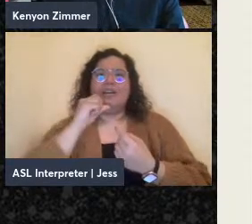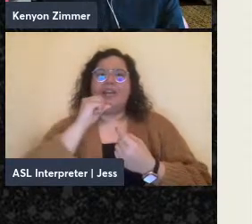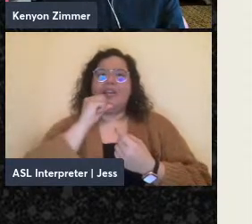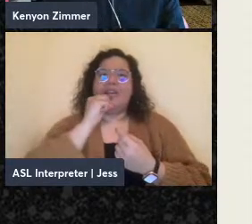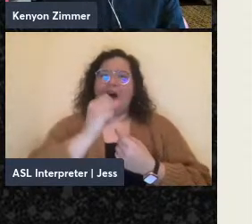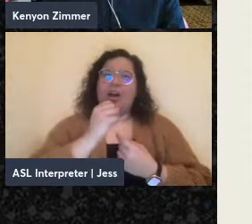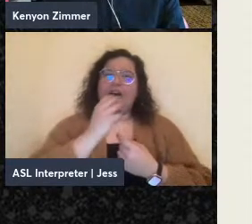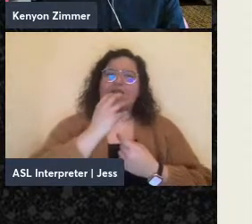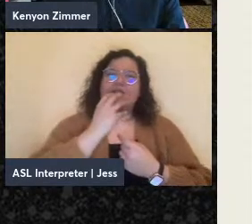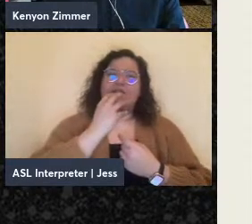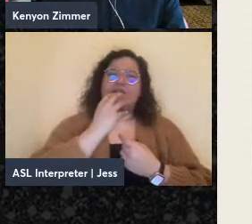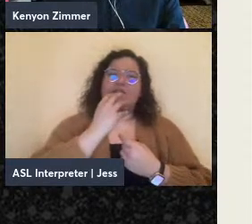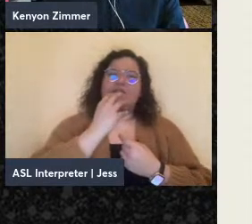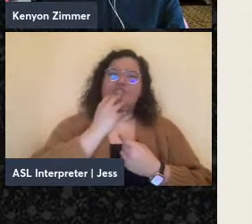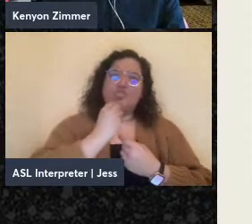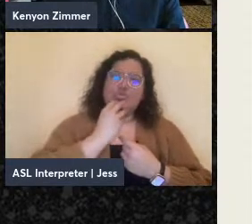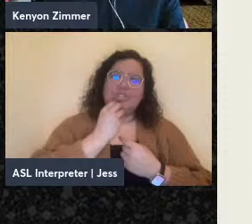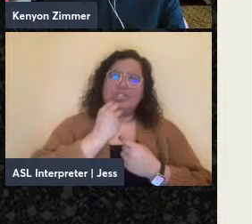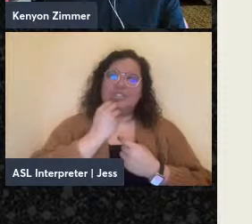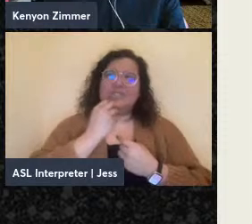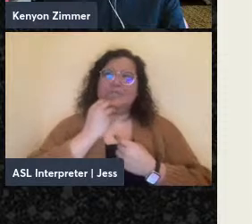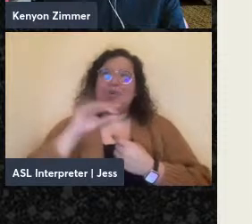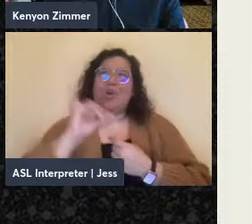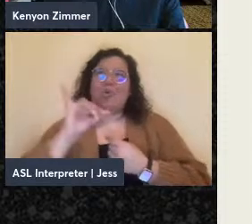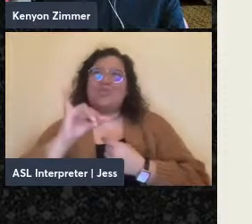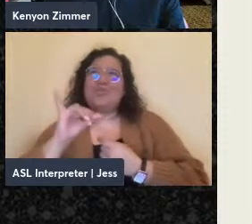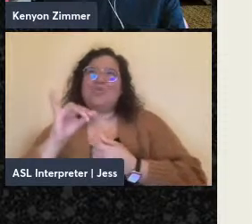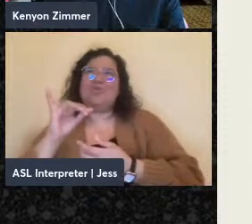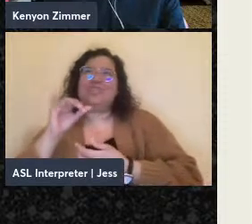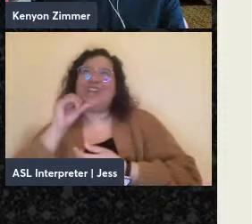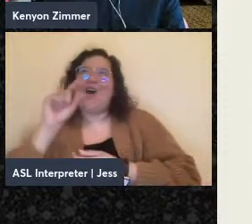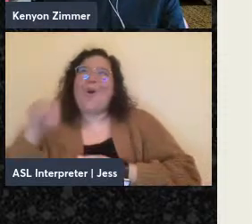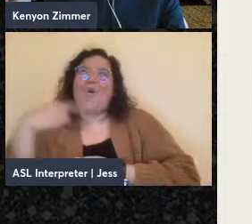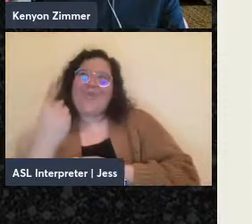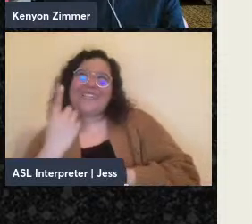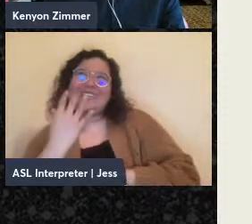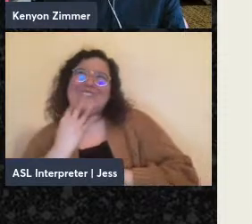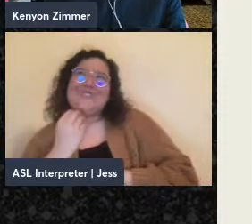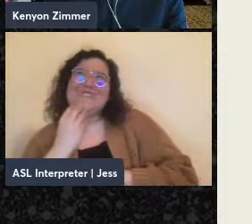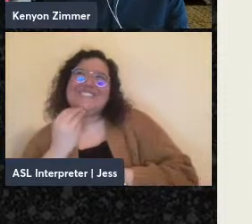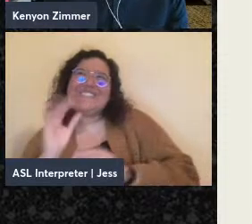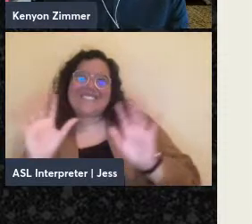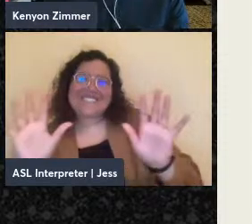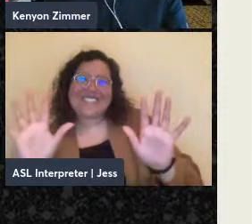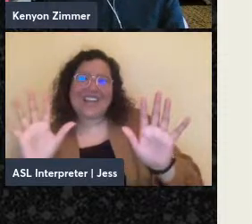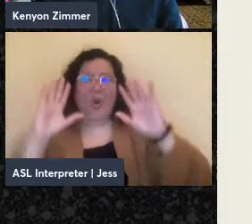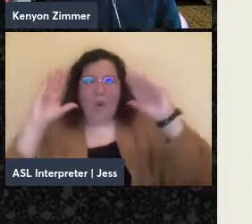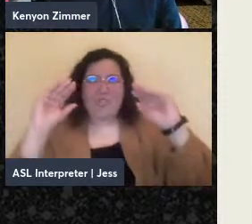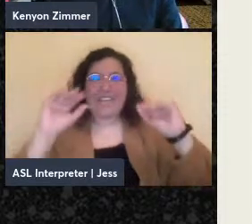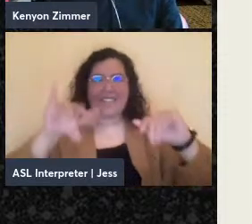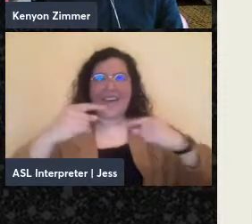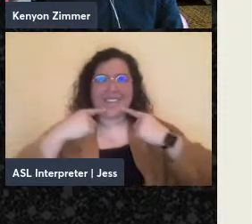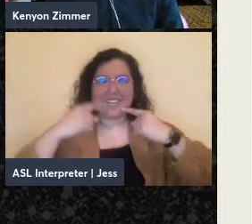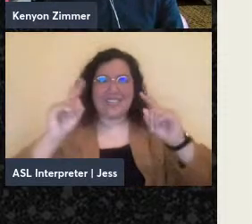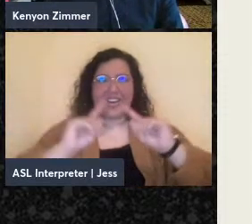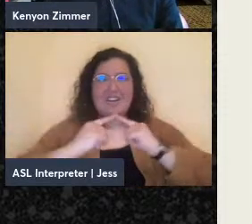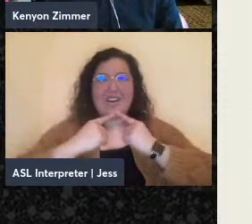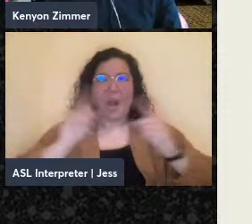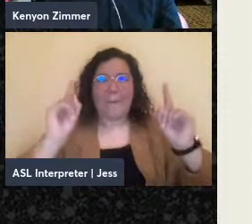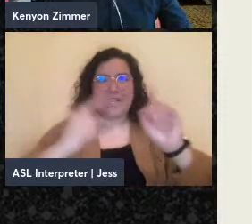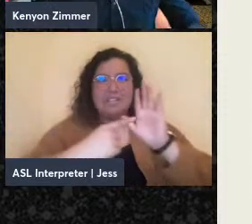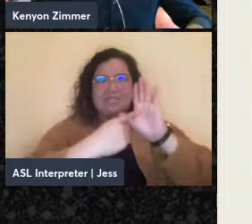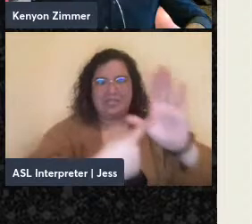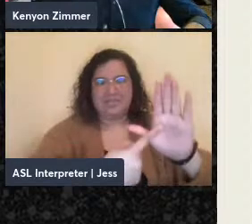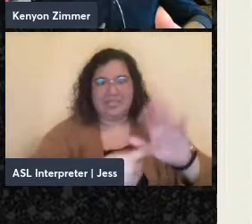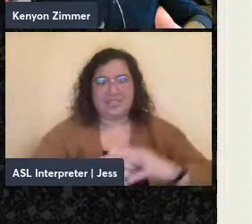either. So I think one of the things we hopefully successfully accomplished with this book is getting